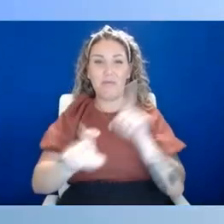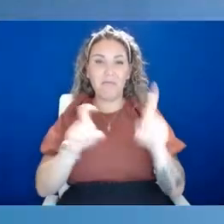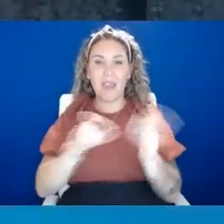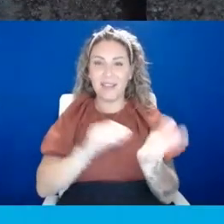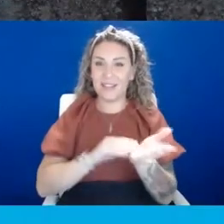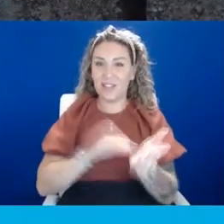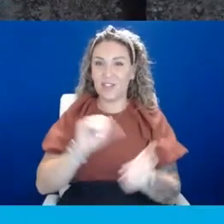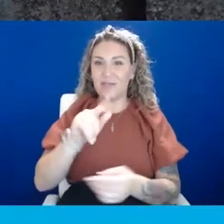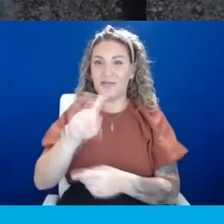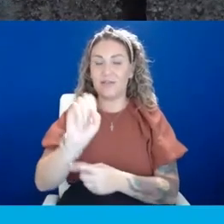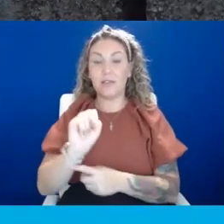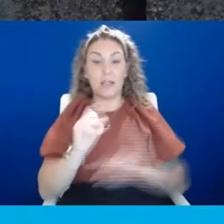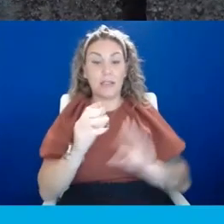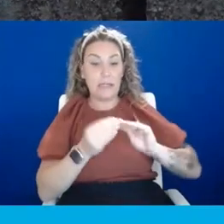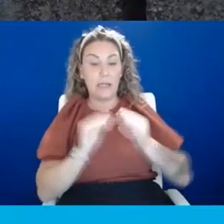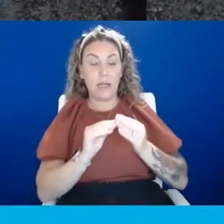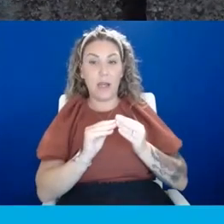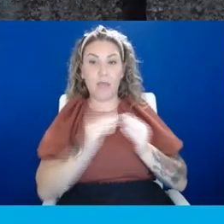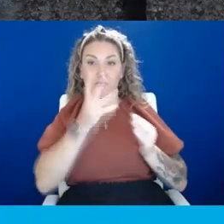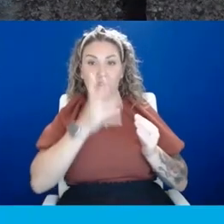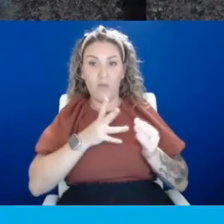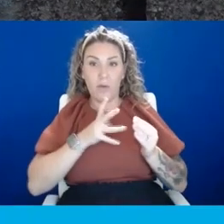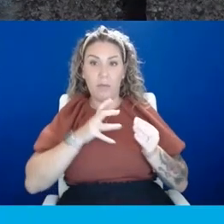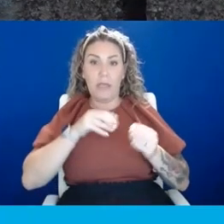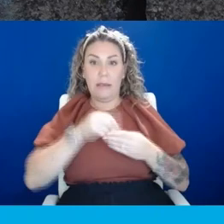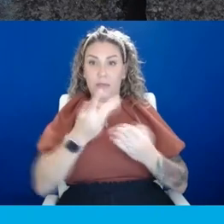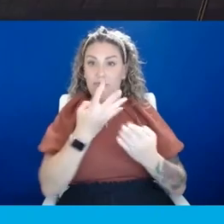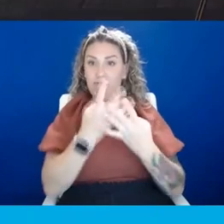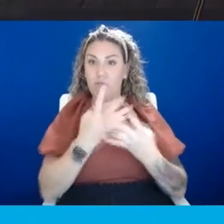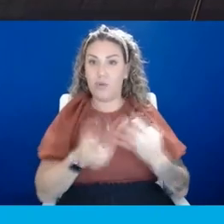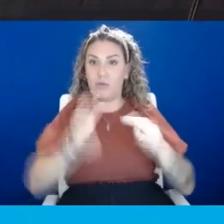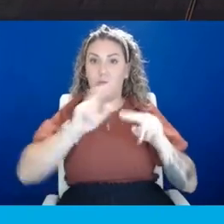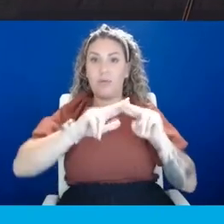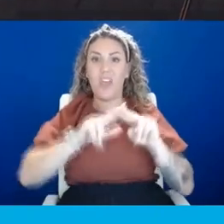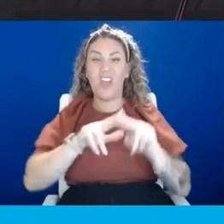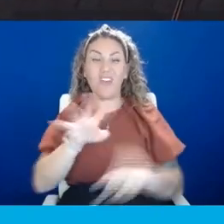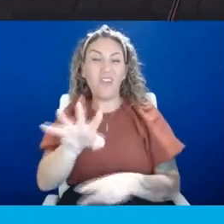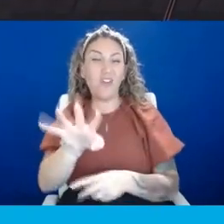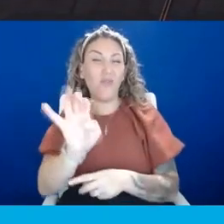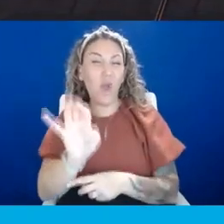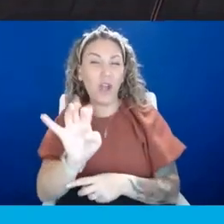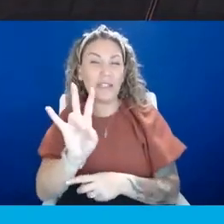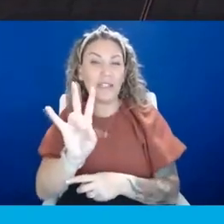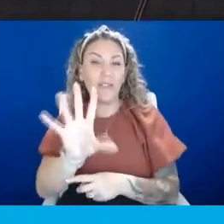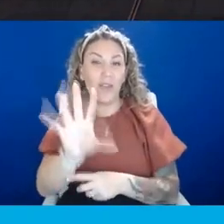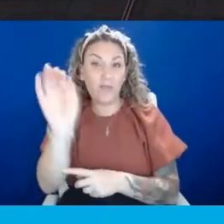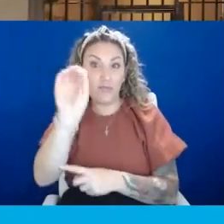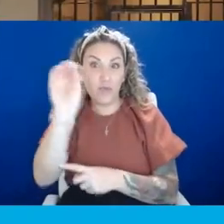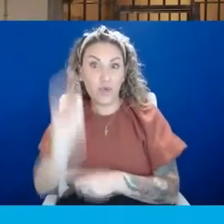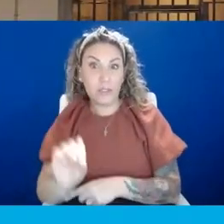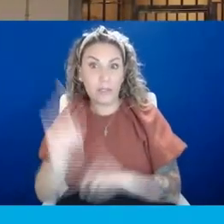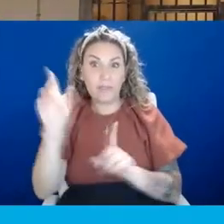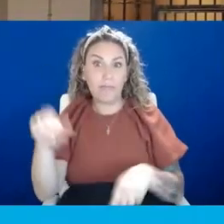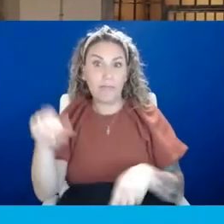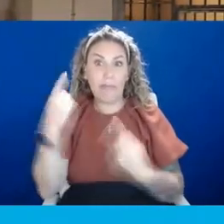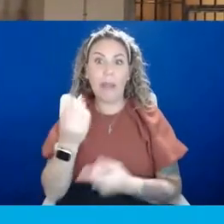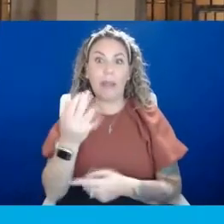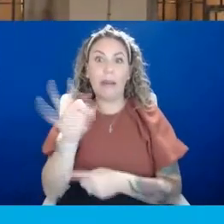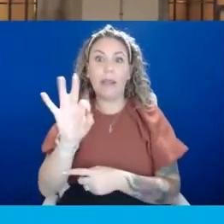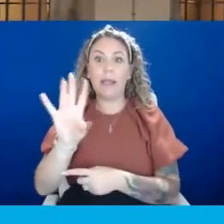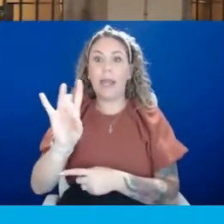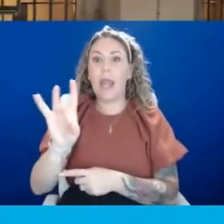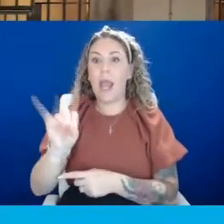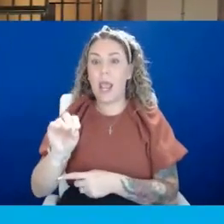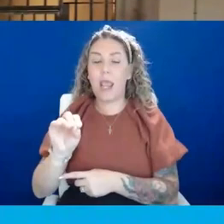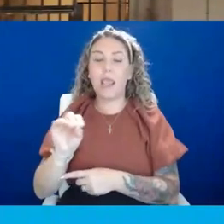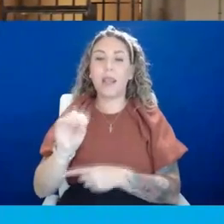The number of women in prison has increased by 475 percent since 1980. Coming up on the next Open